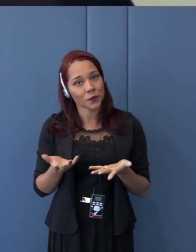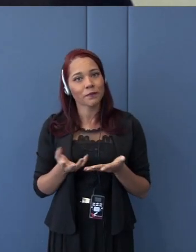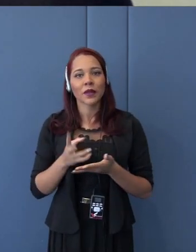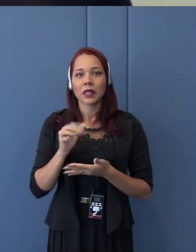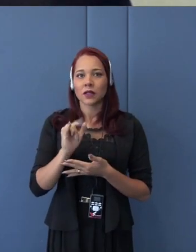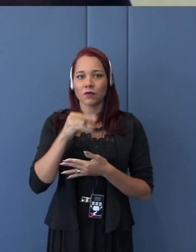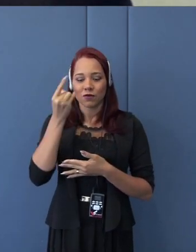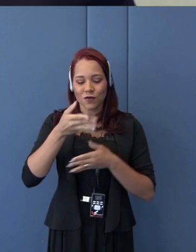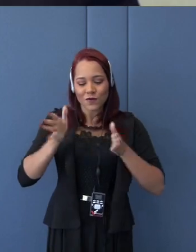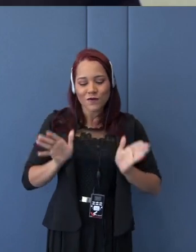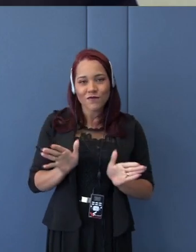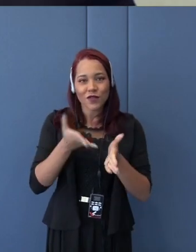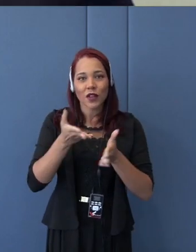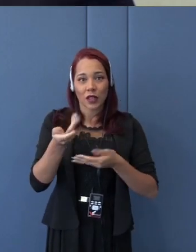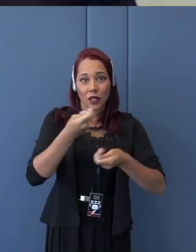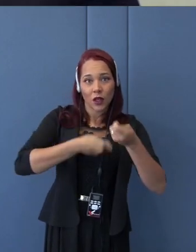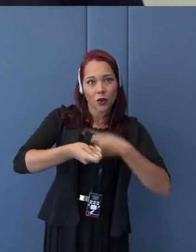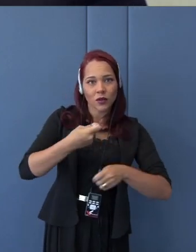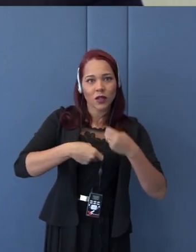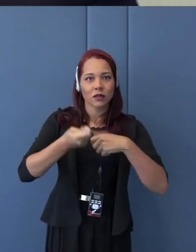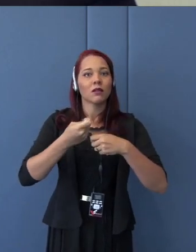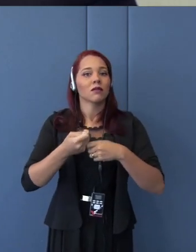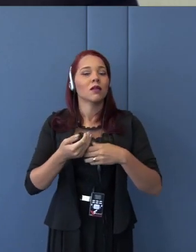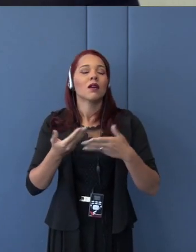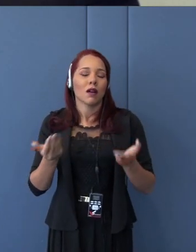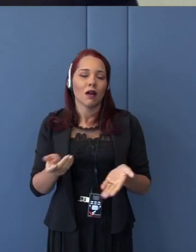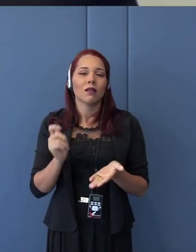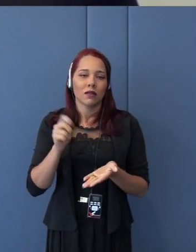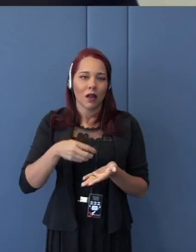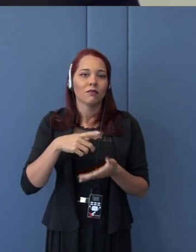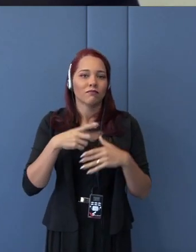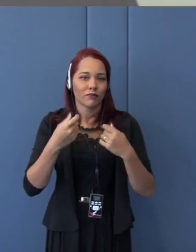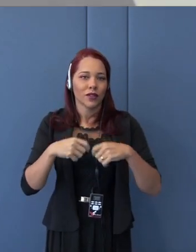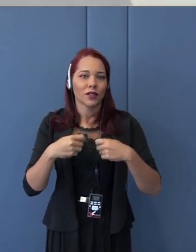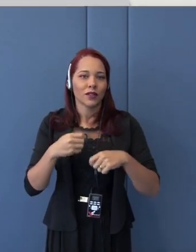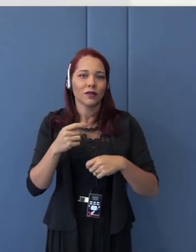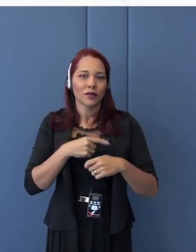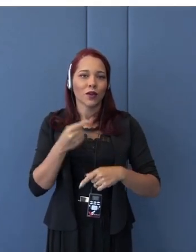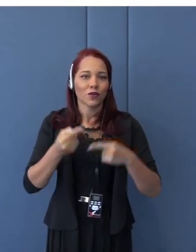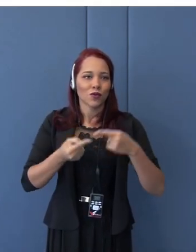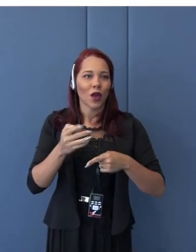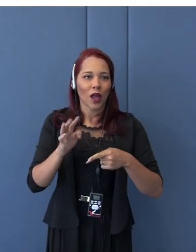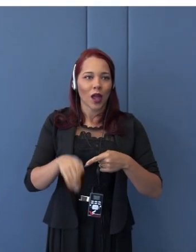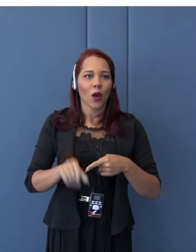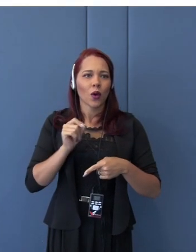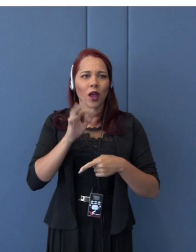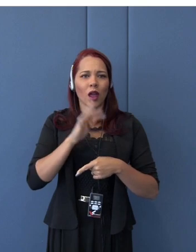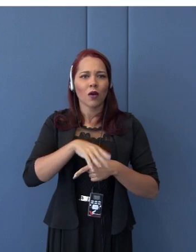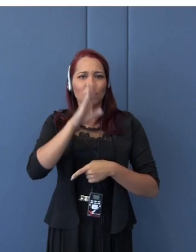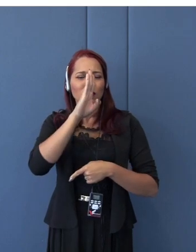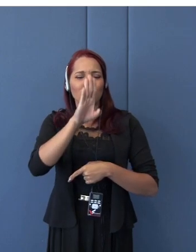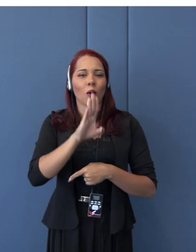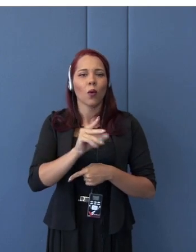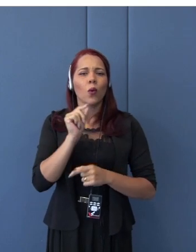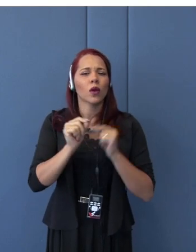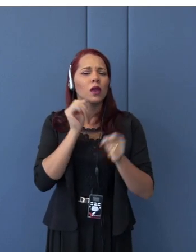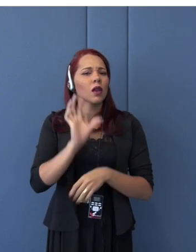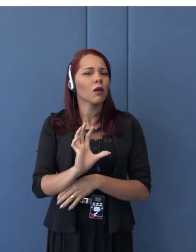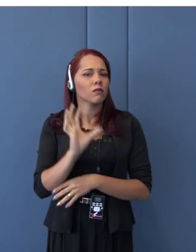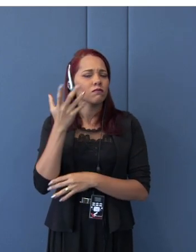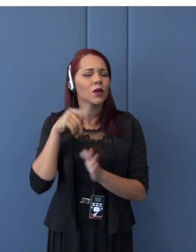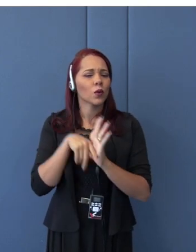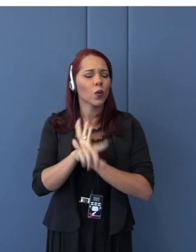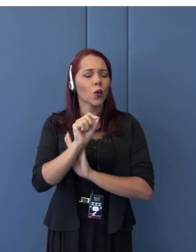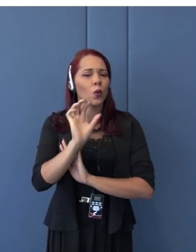So that's the Brexit. And what would happen if European